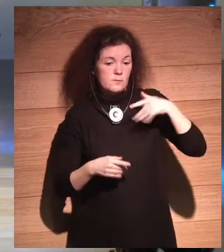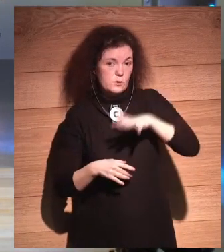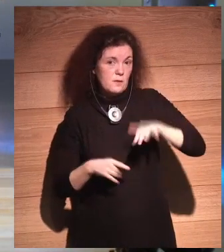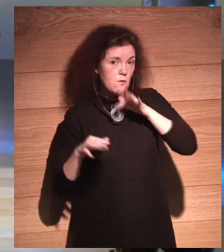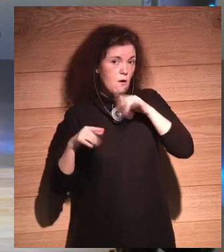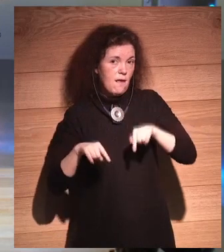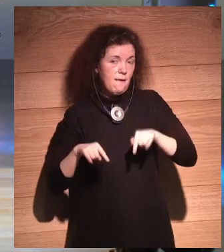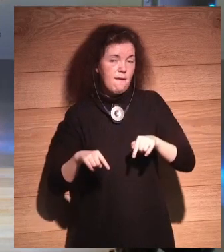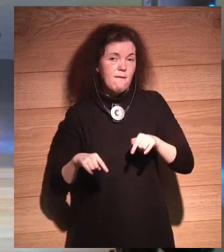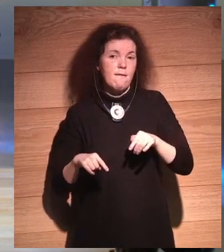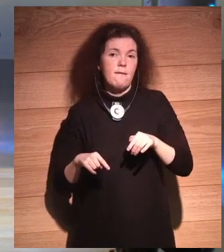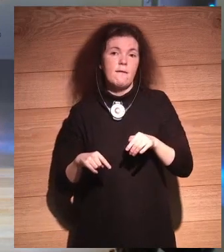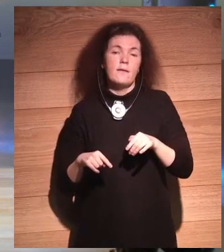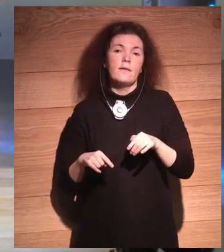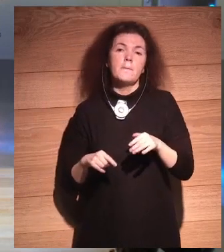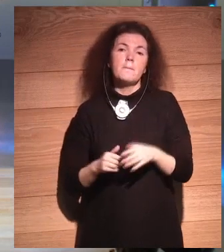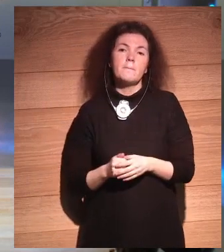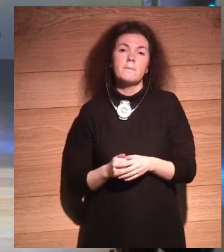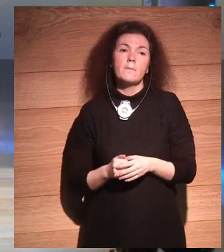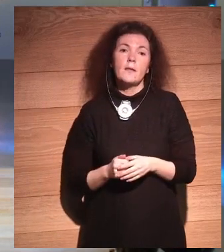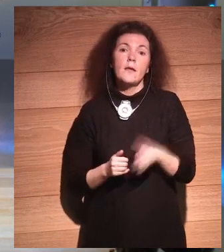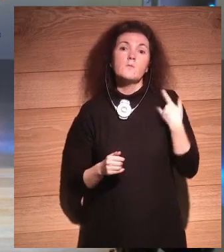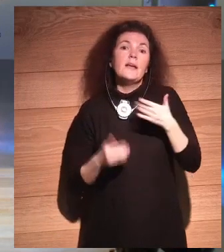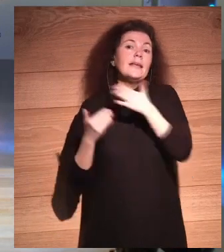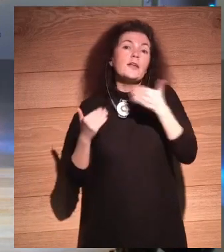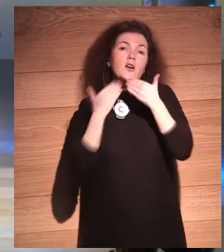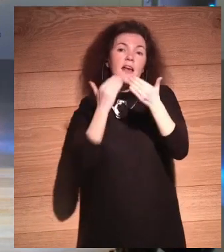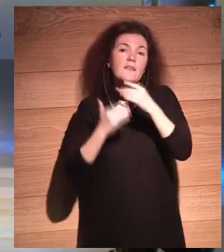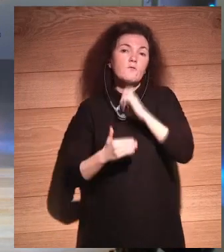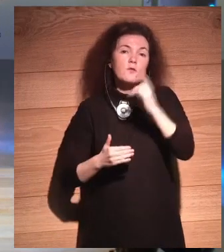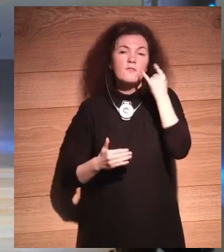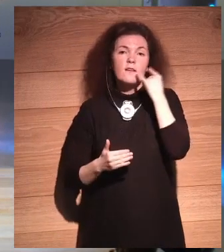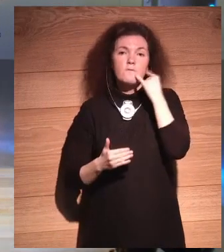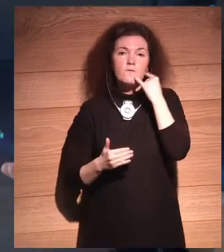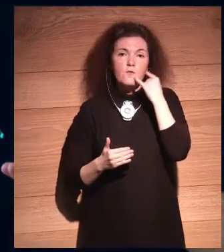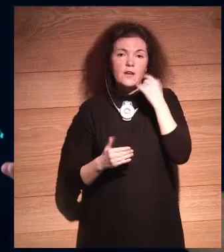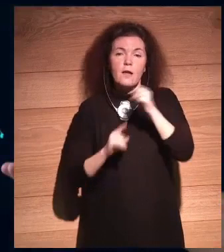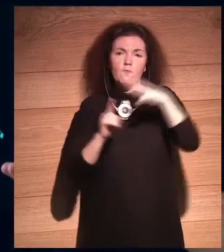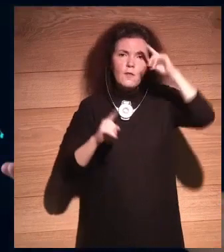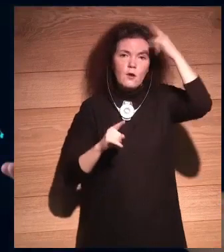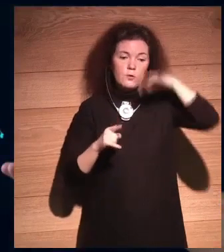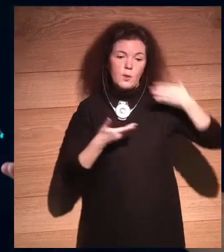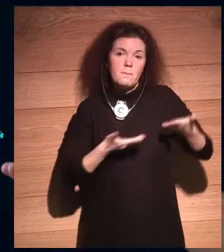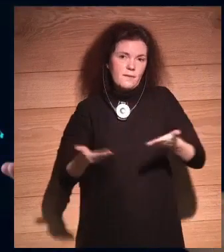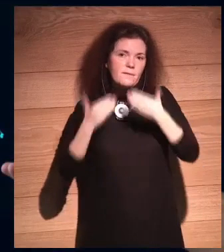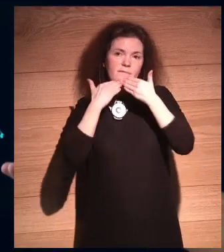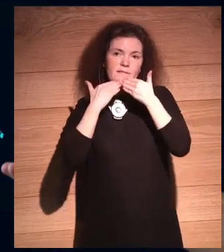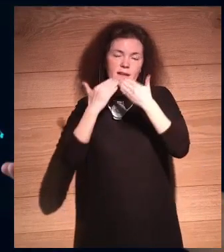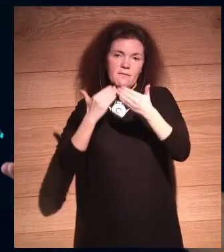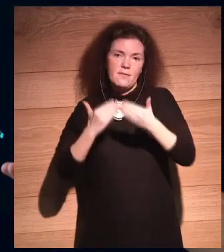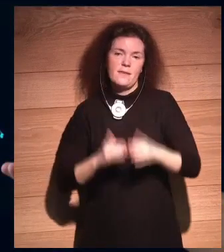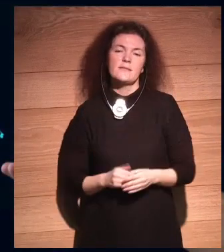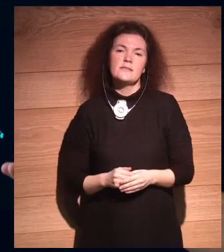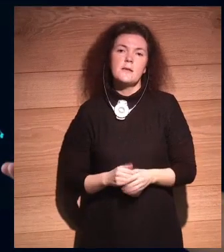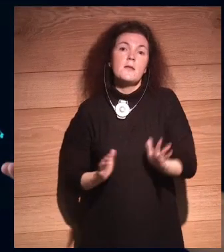and the Forward of Cultura for inviting me. The idea of, you know, the new digital bill of rights, a new social contract. SAP has an